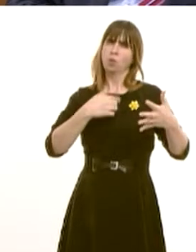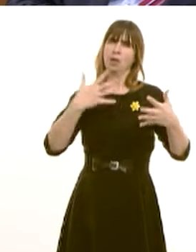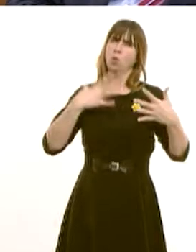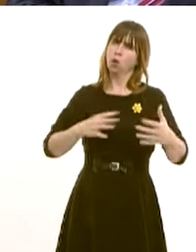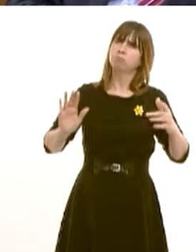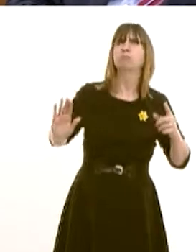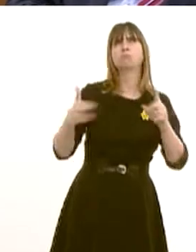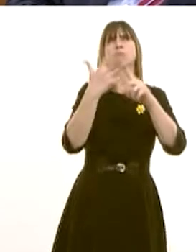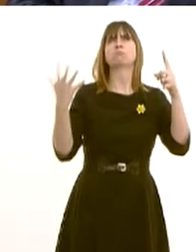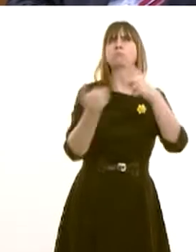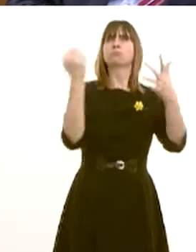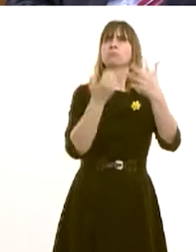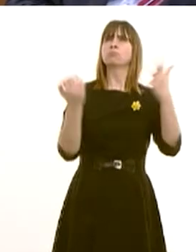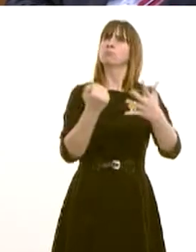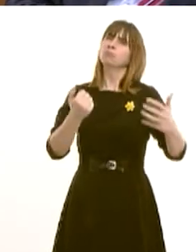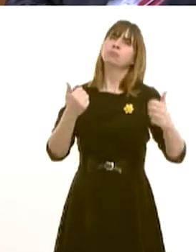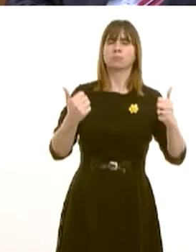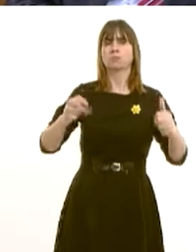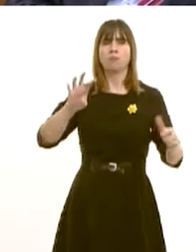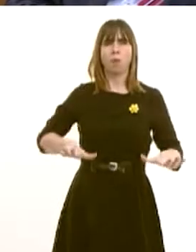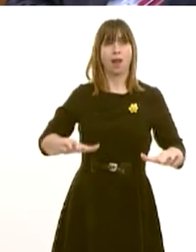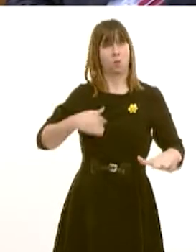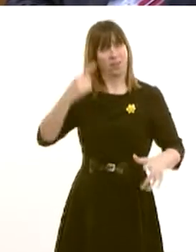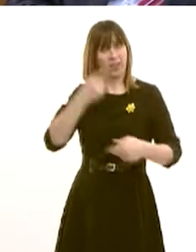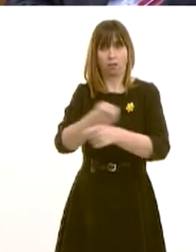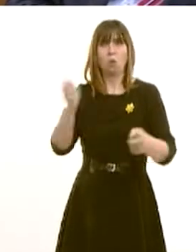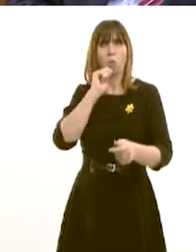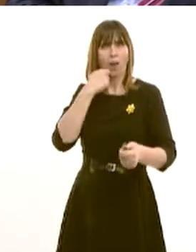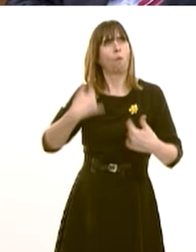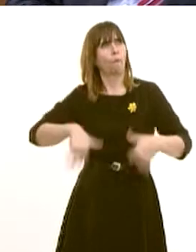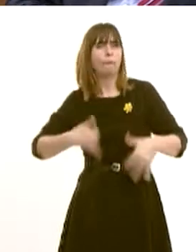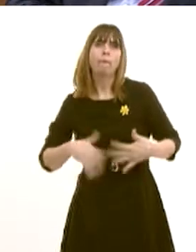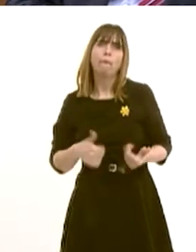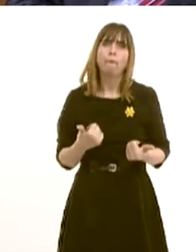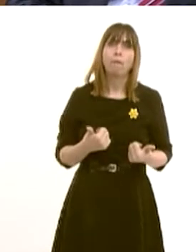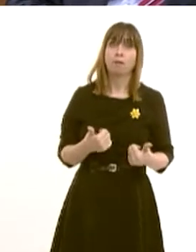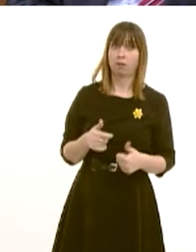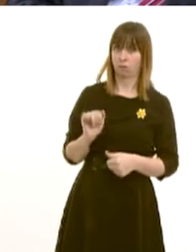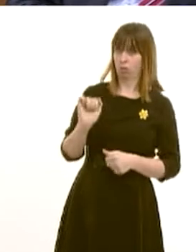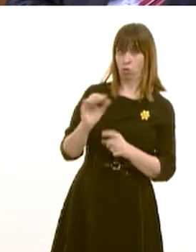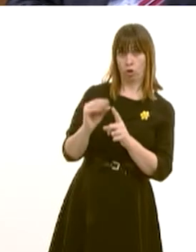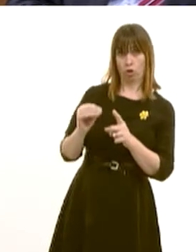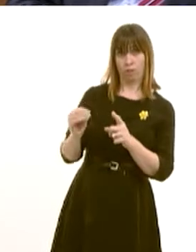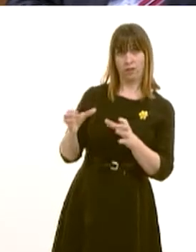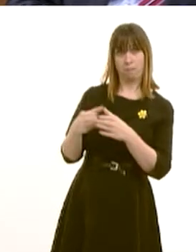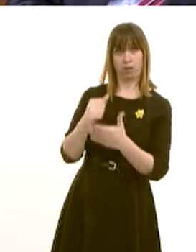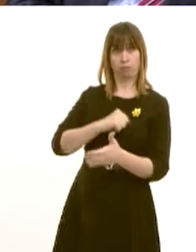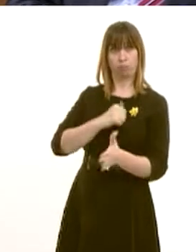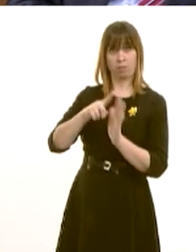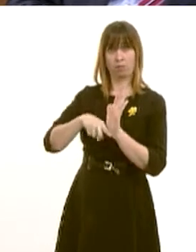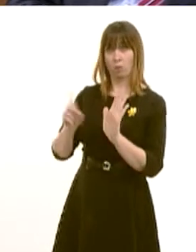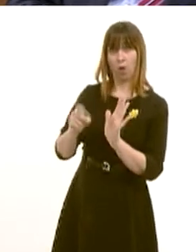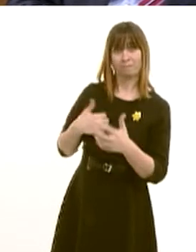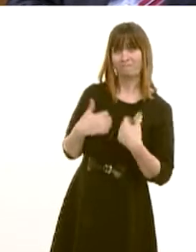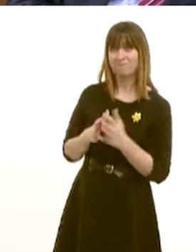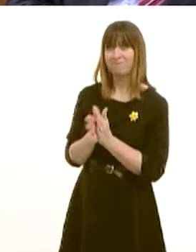Wales and they are six pledges that we believe people will be supportive of. We look forward to seeing what the Conservative Party will produce and we particularly look forward to